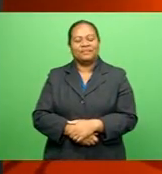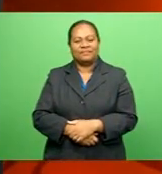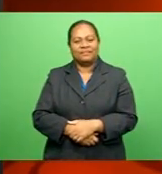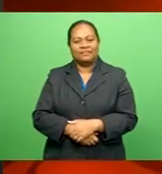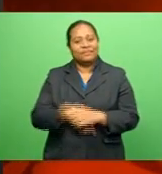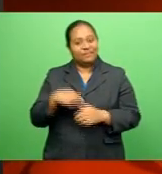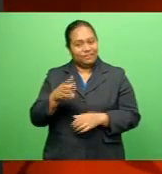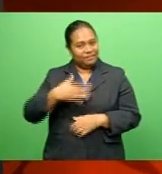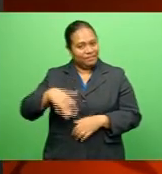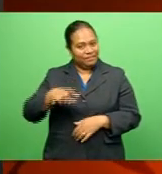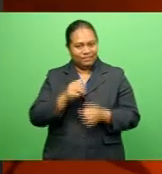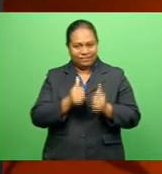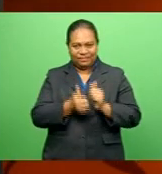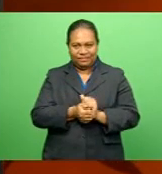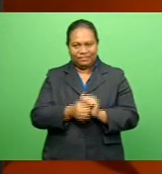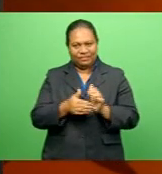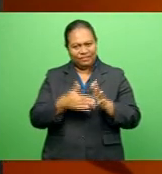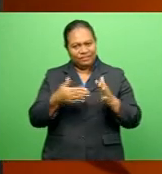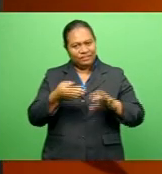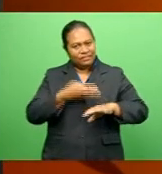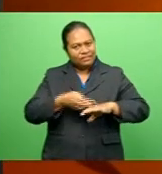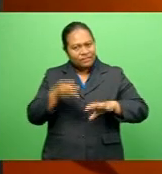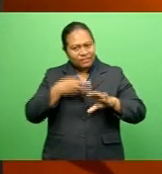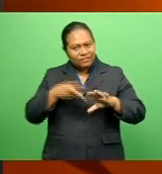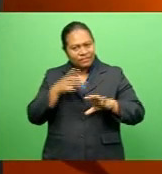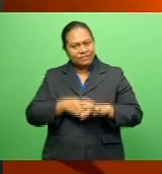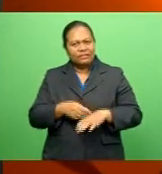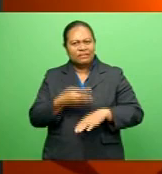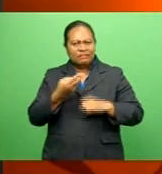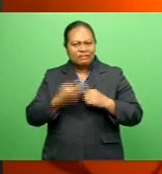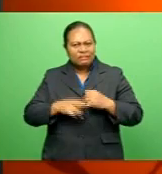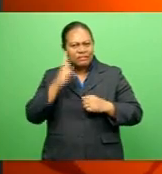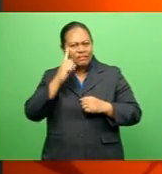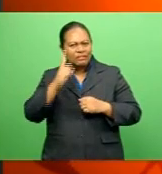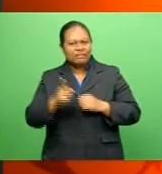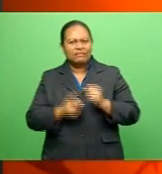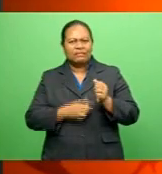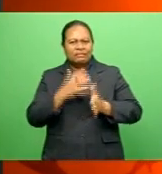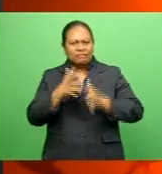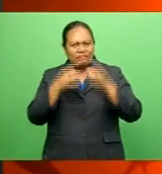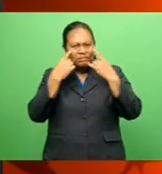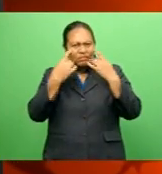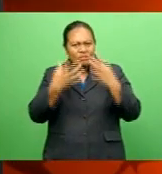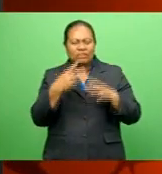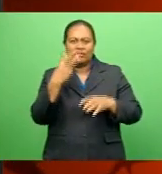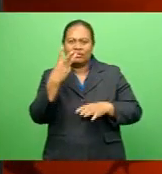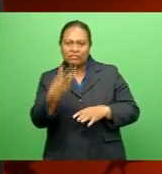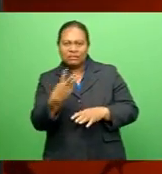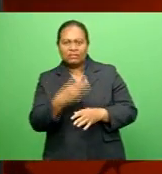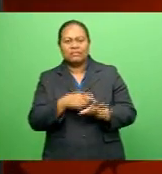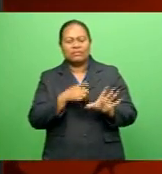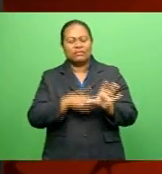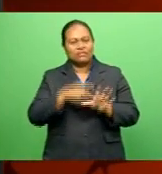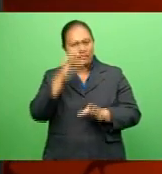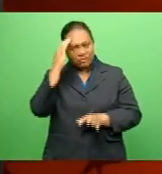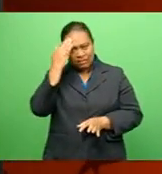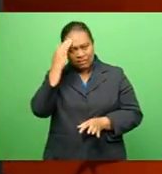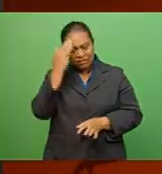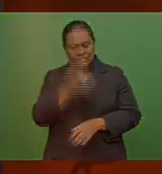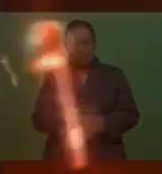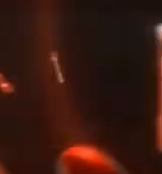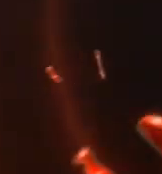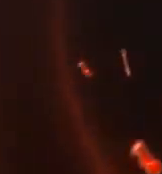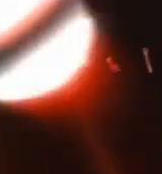That's it from Sports Tonight in New Media News Corp signs a landmark three agreement with Facebook This and more after the break